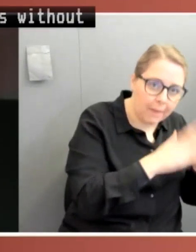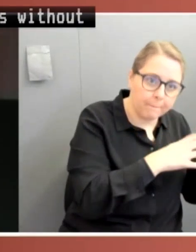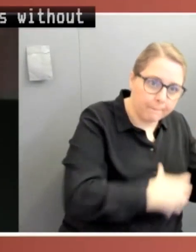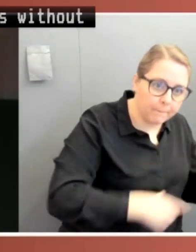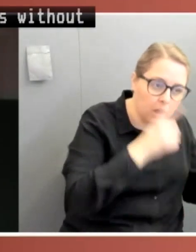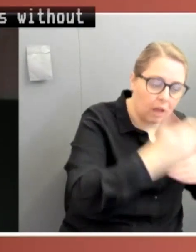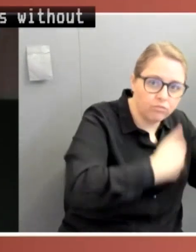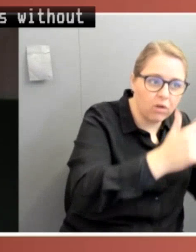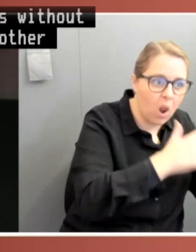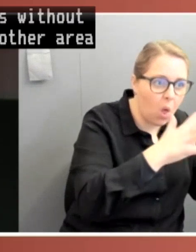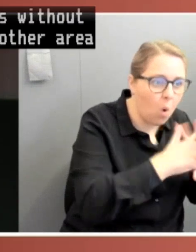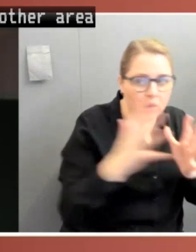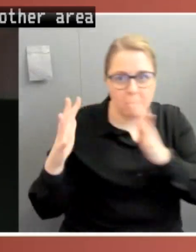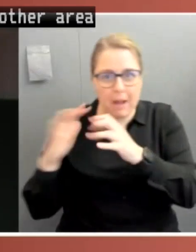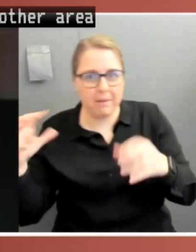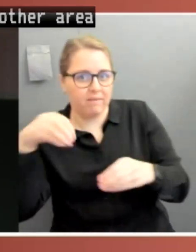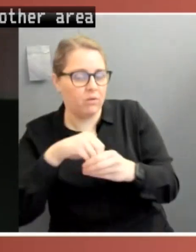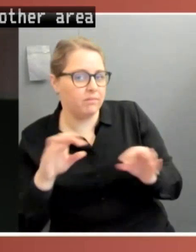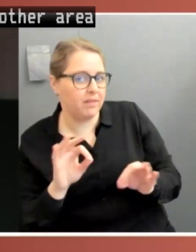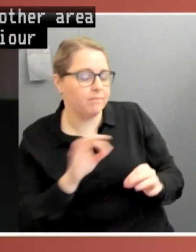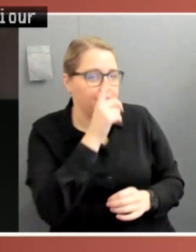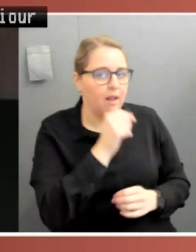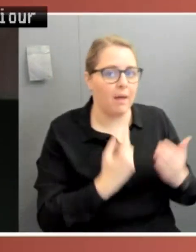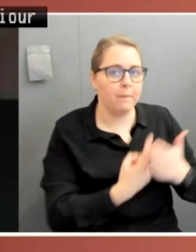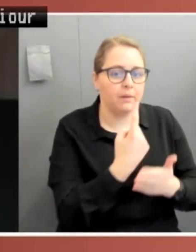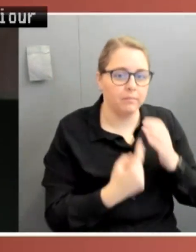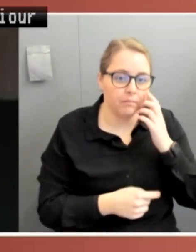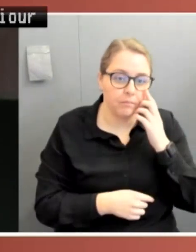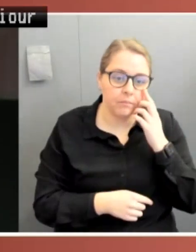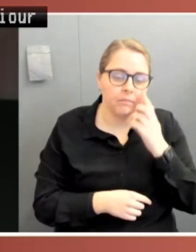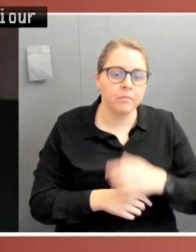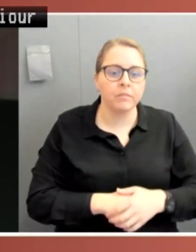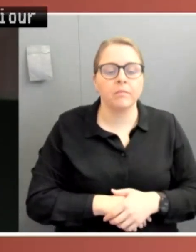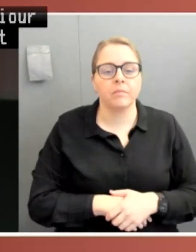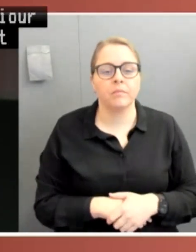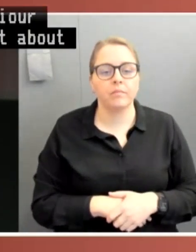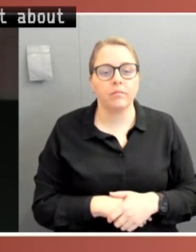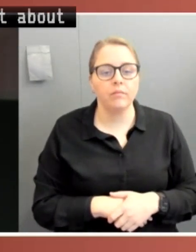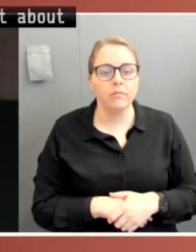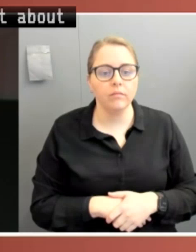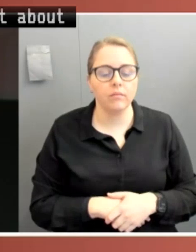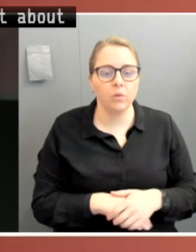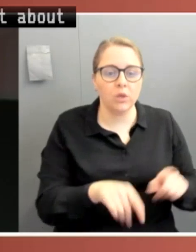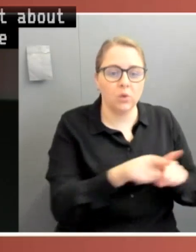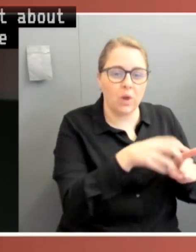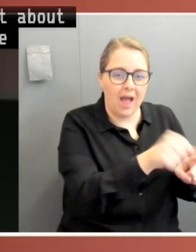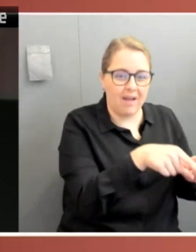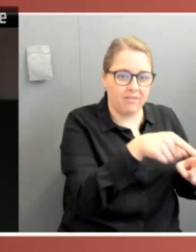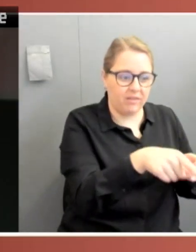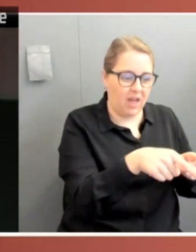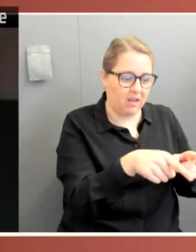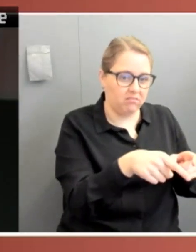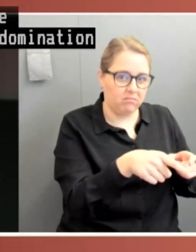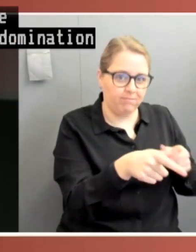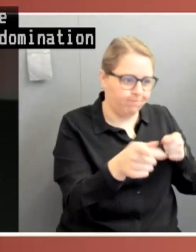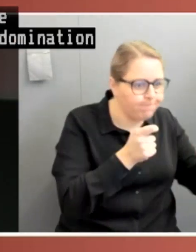amongst others, was not just about executive domination of the Parliament, but executive domination over another part of the executive. And of course there,